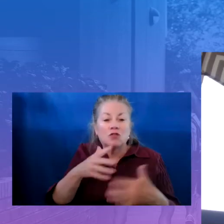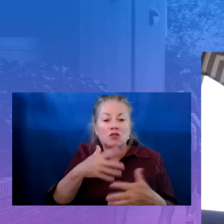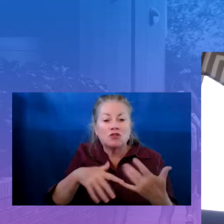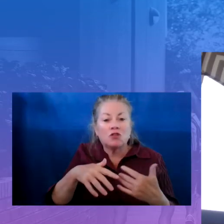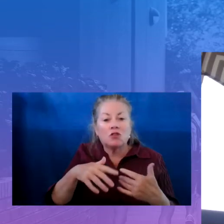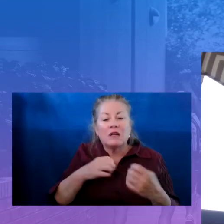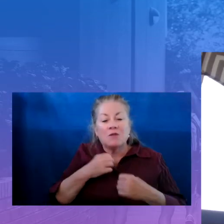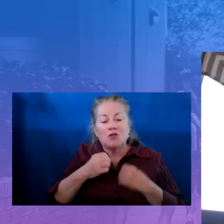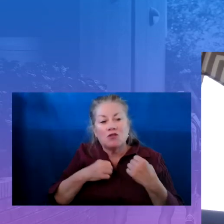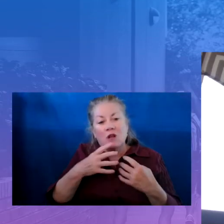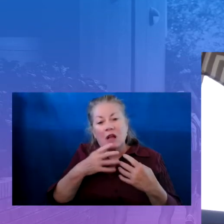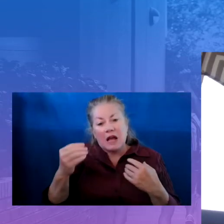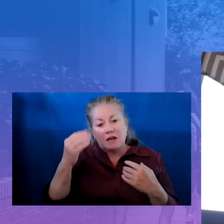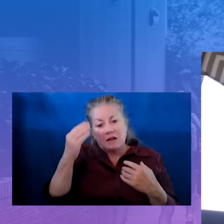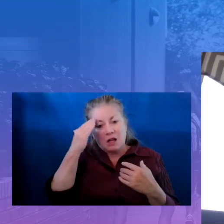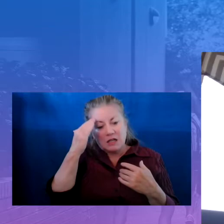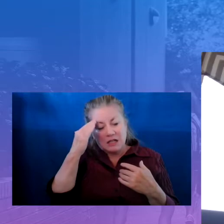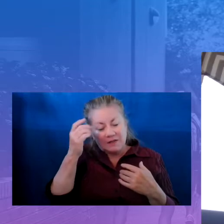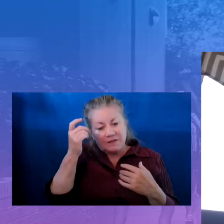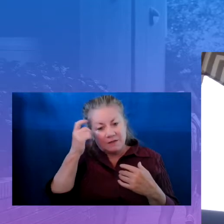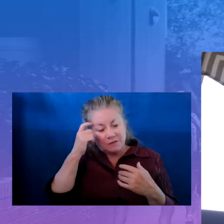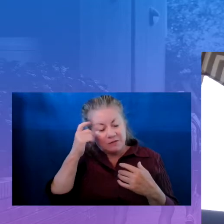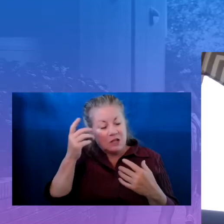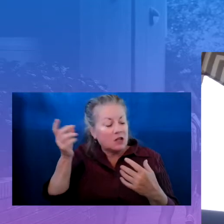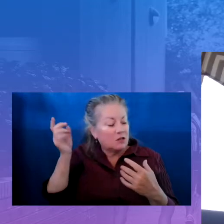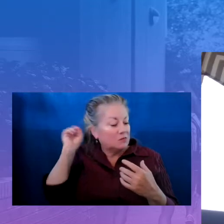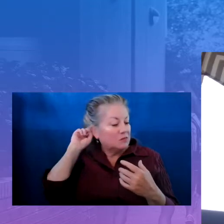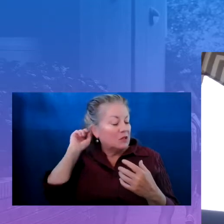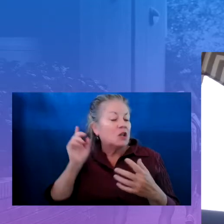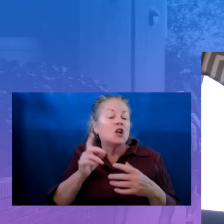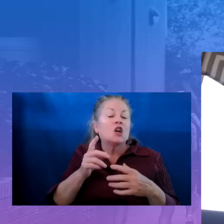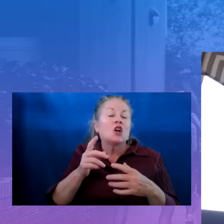particularly last summer, we weren't going to lead with,